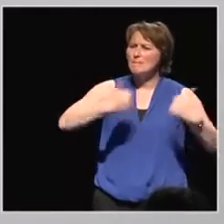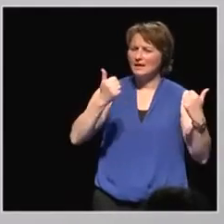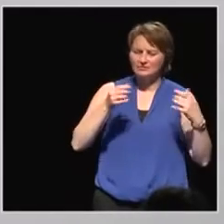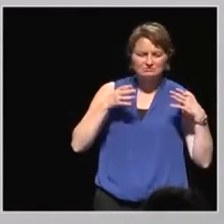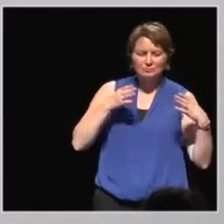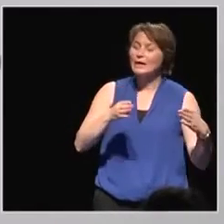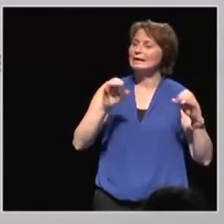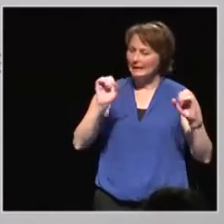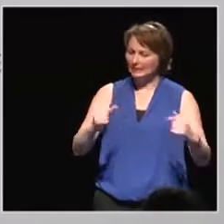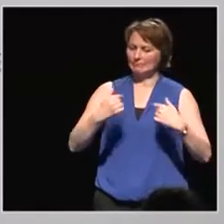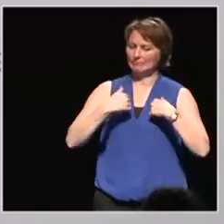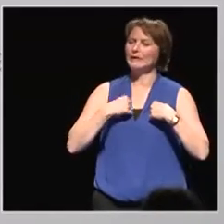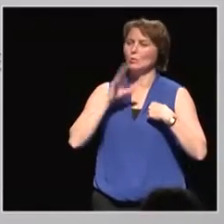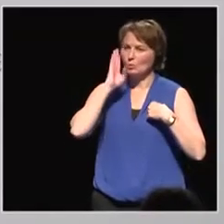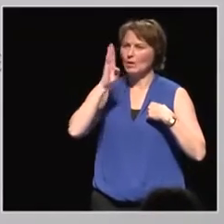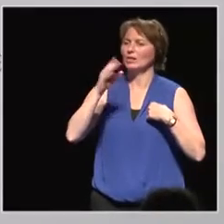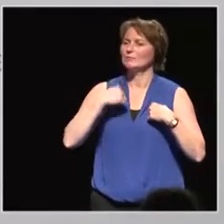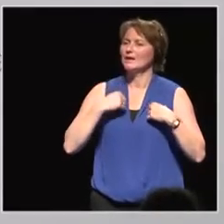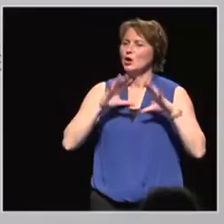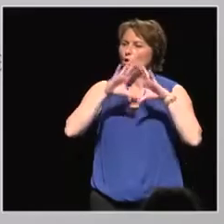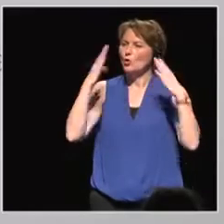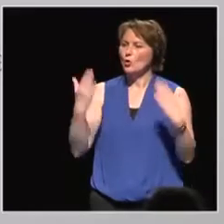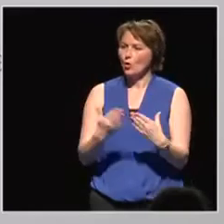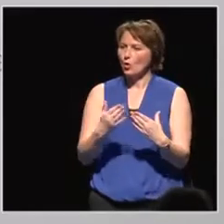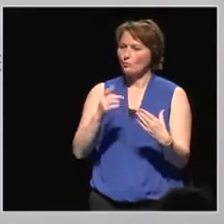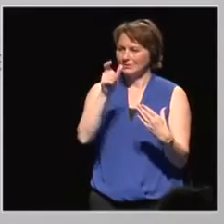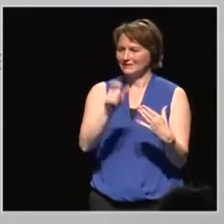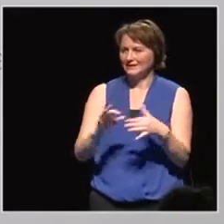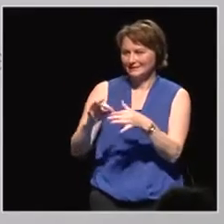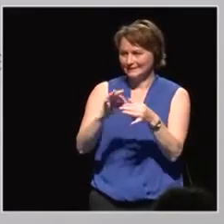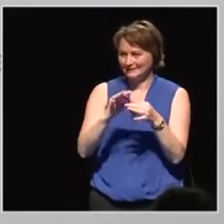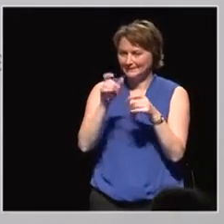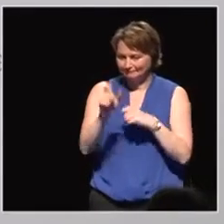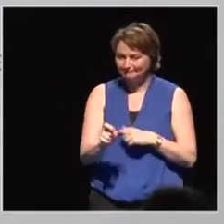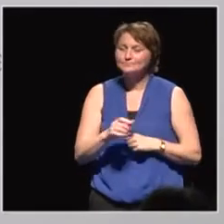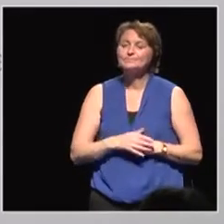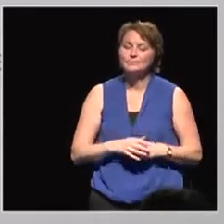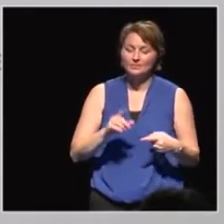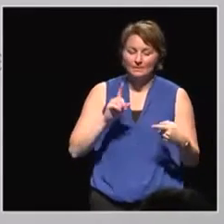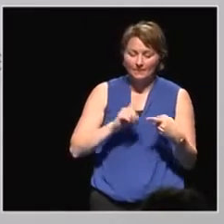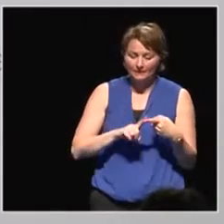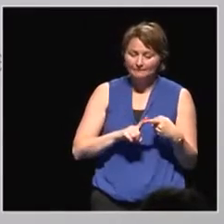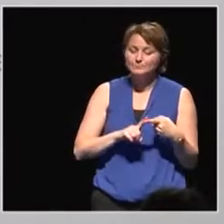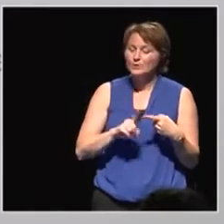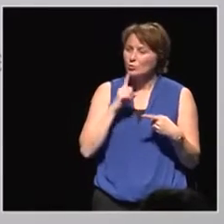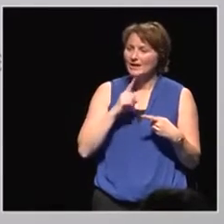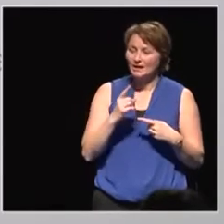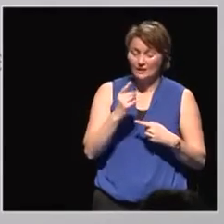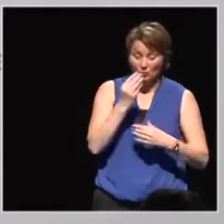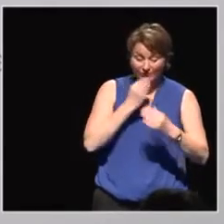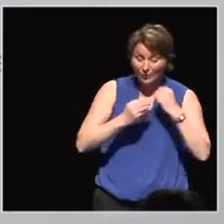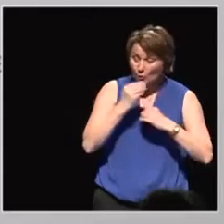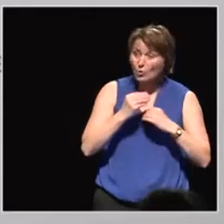a global citizen? And you have four options. The first one, sort waste and buy local food.